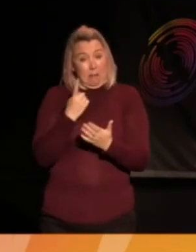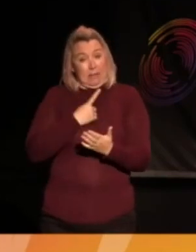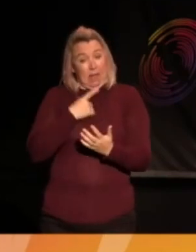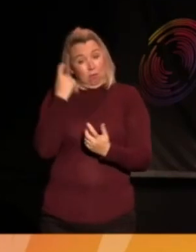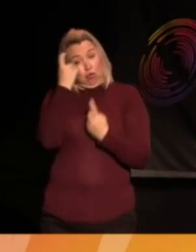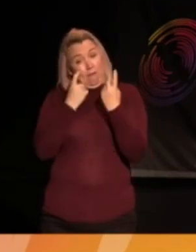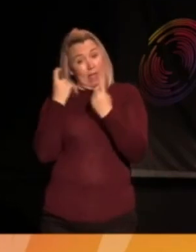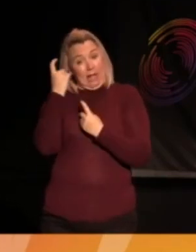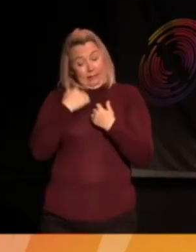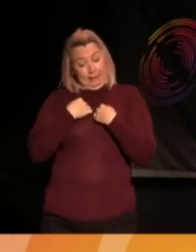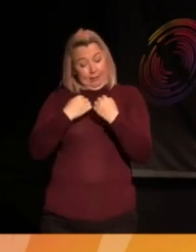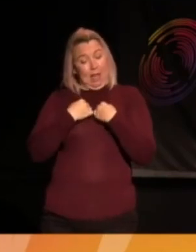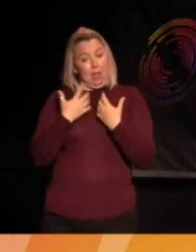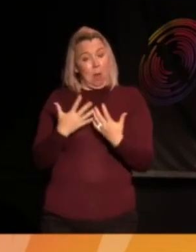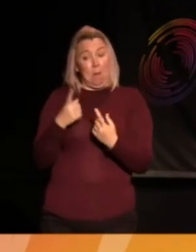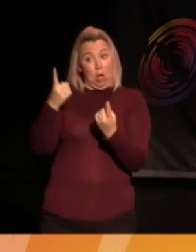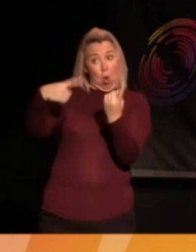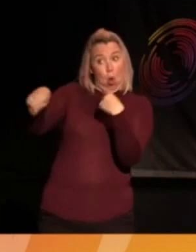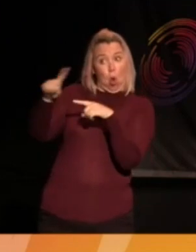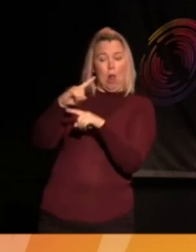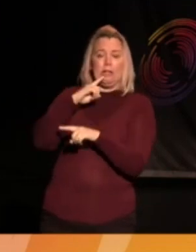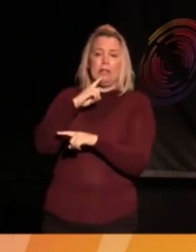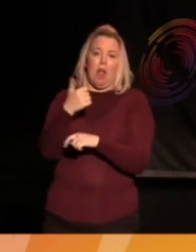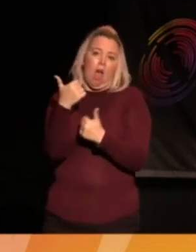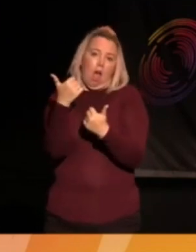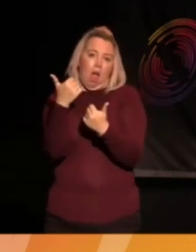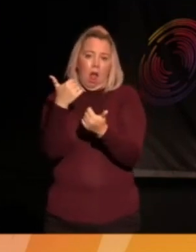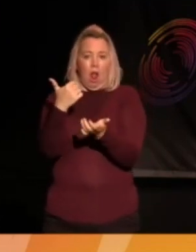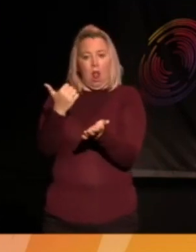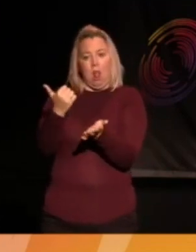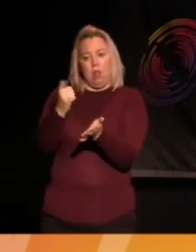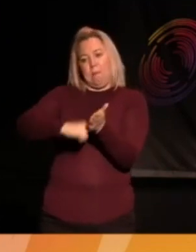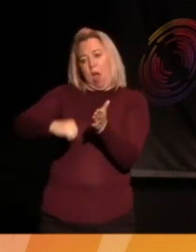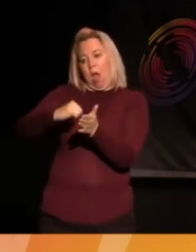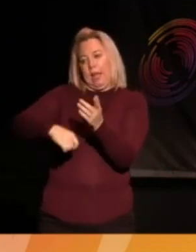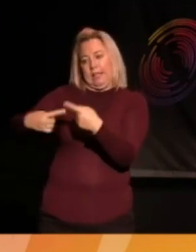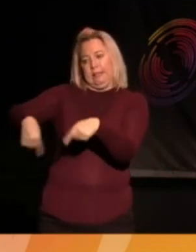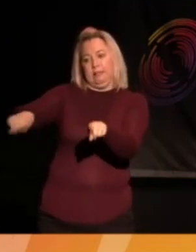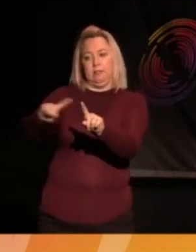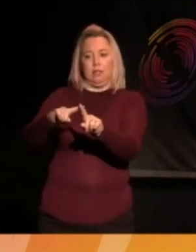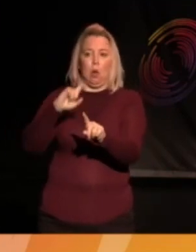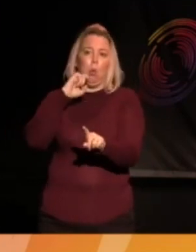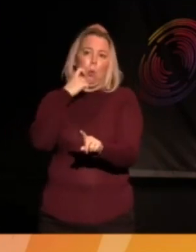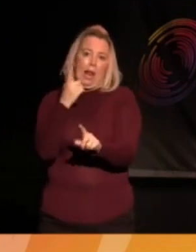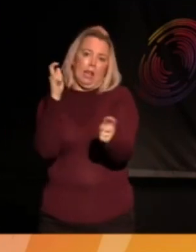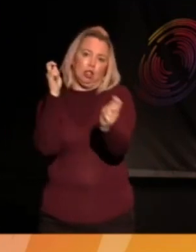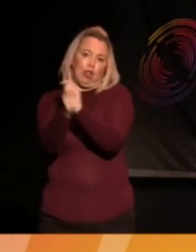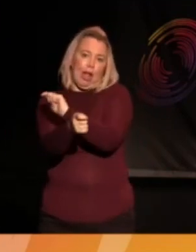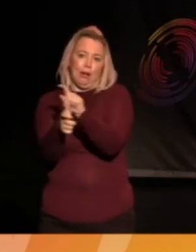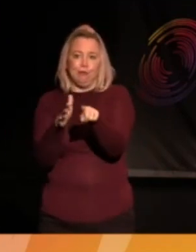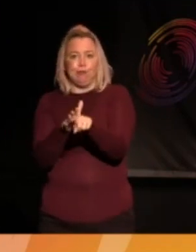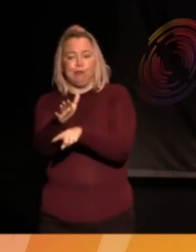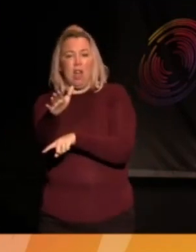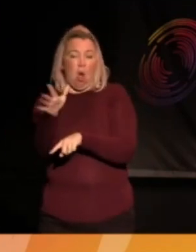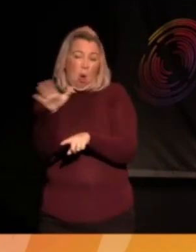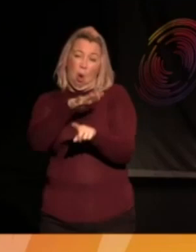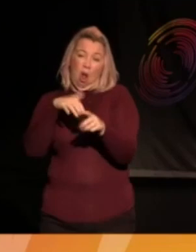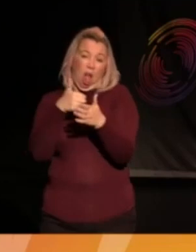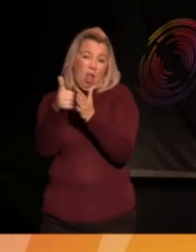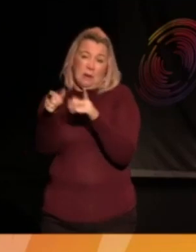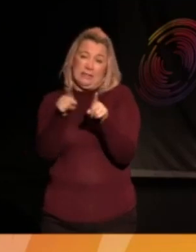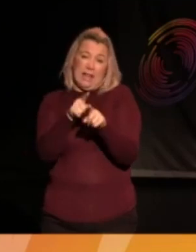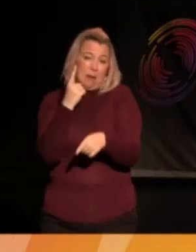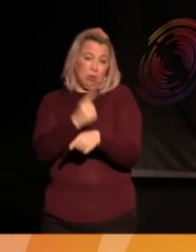They've all bought the idea that the market will solve everything. And all sides have been buying into that, haven't they, since the 80s. It